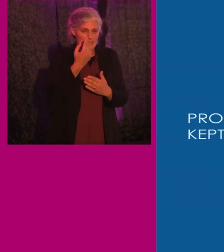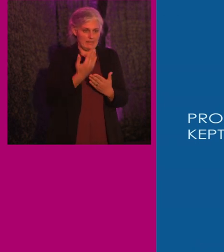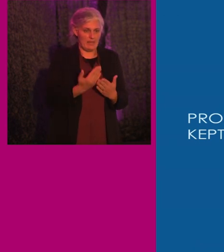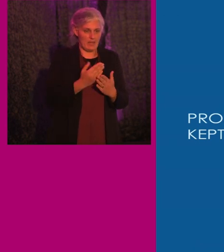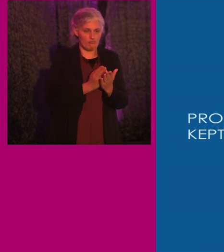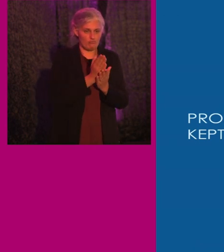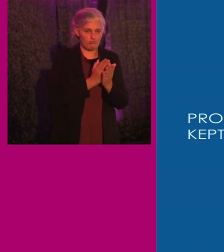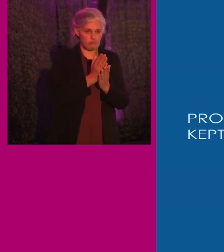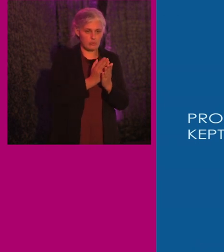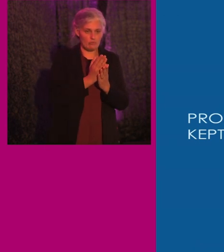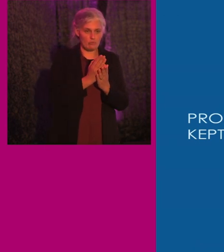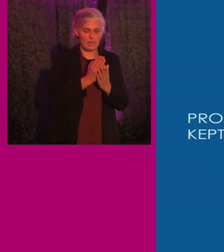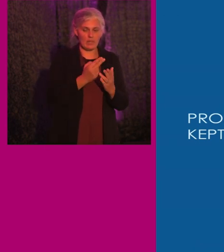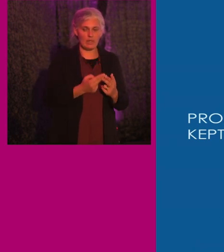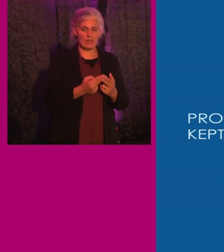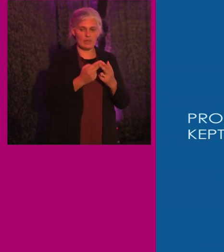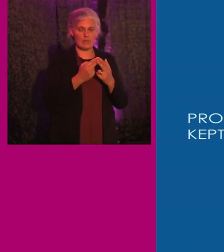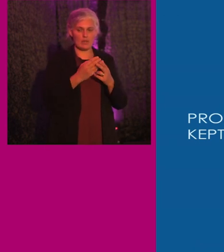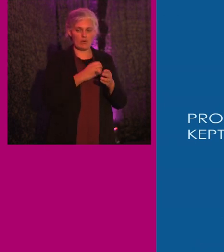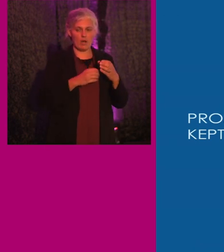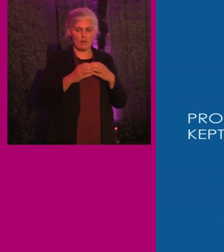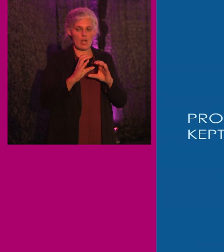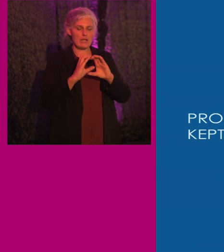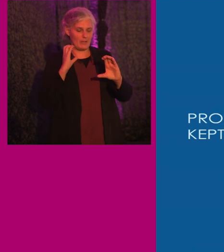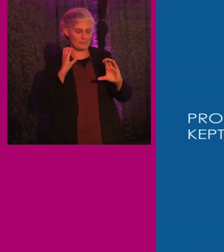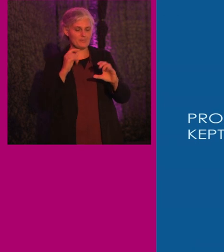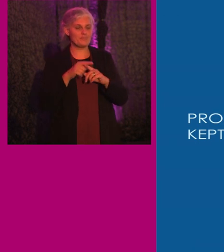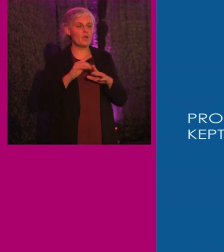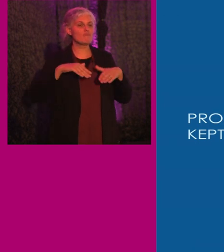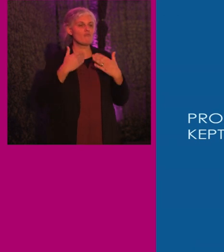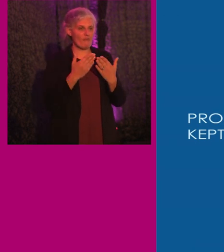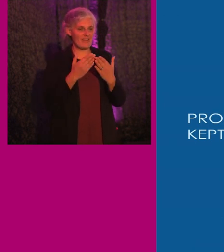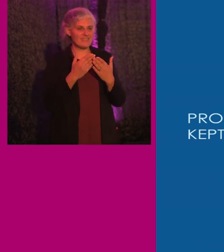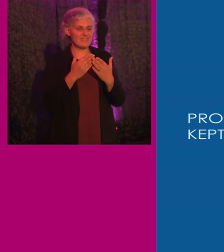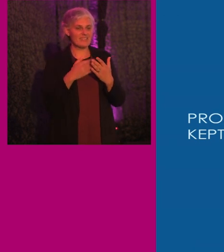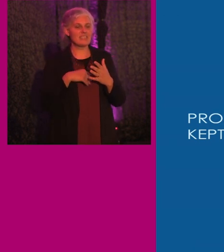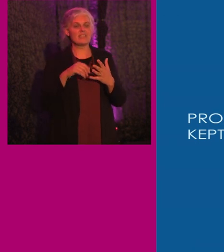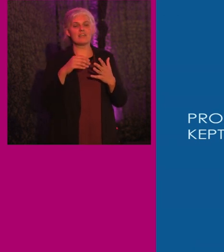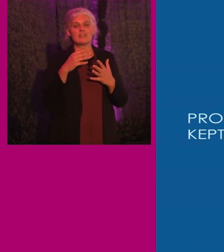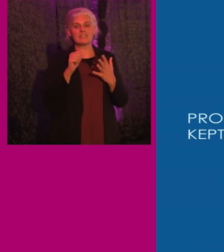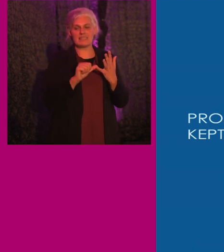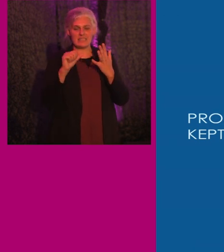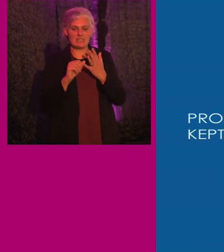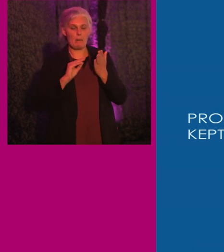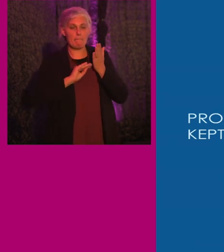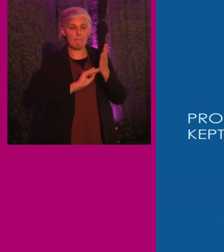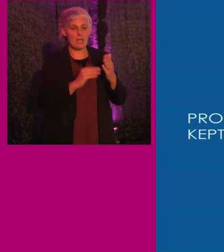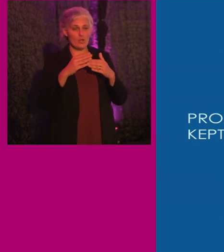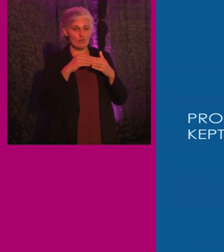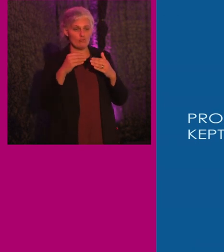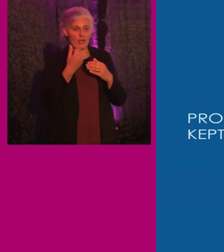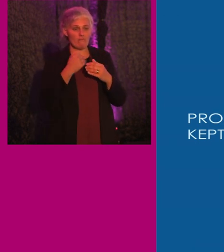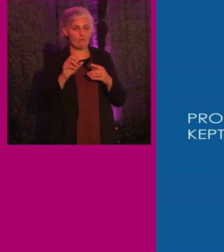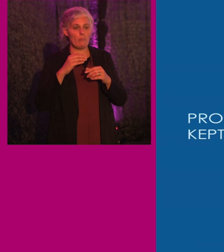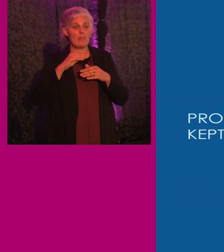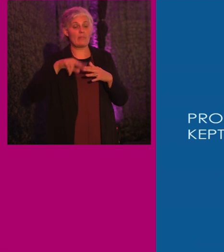rail car fleet. The law that I mentioned earlier provides Amtrak with $66 billion in funding over